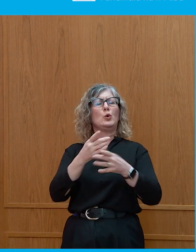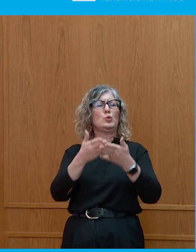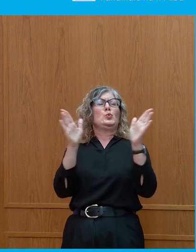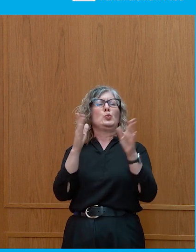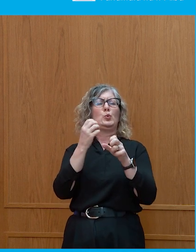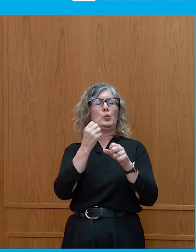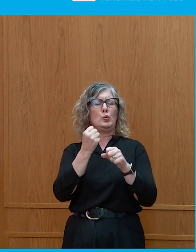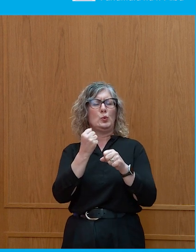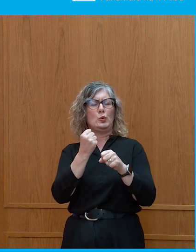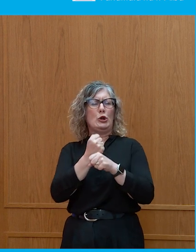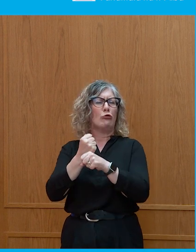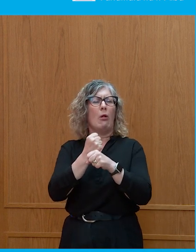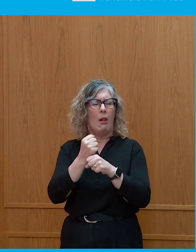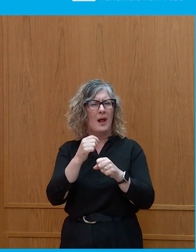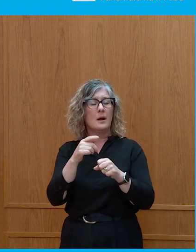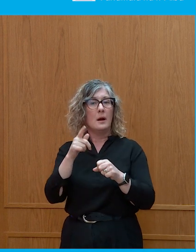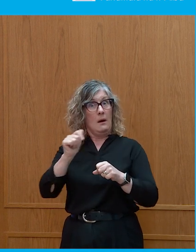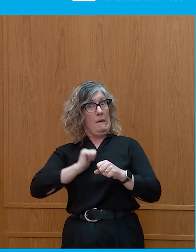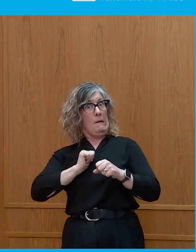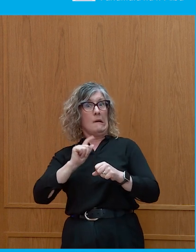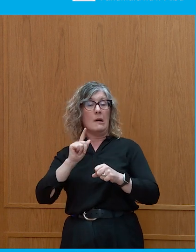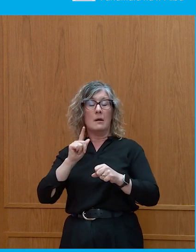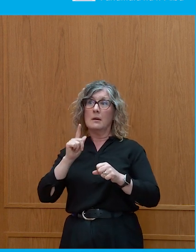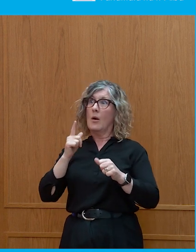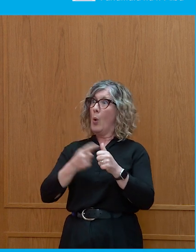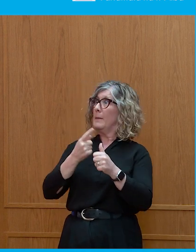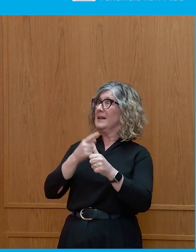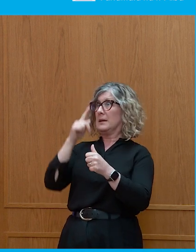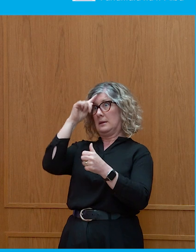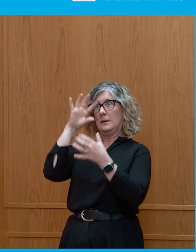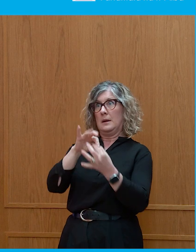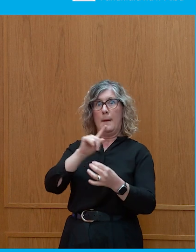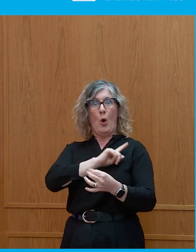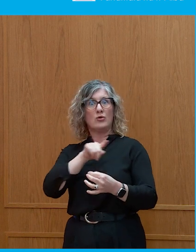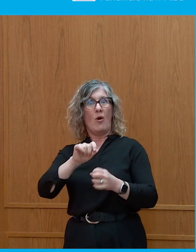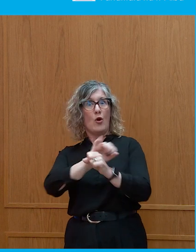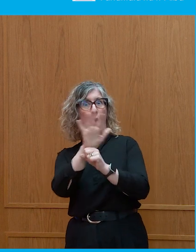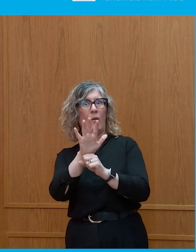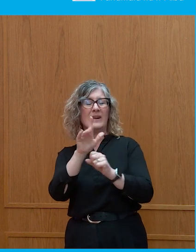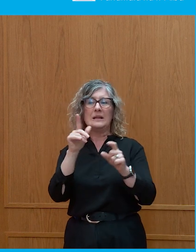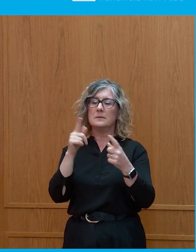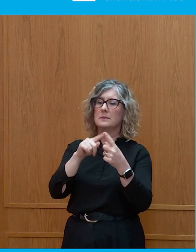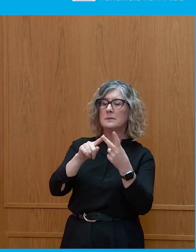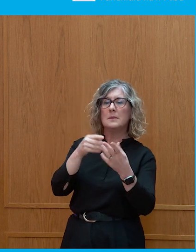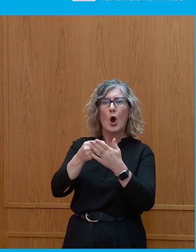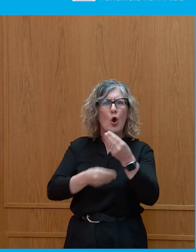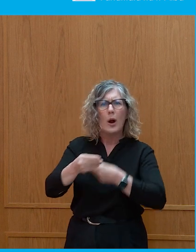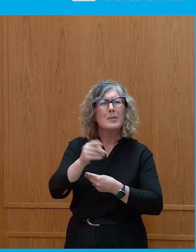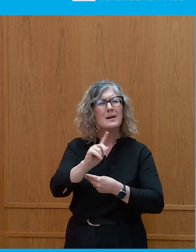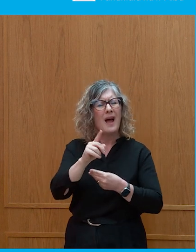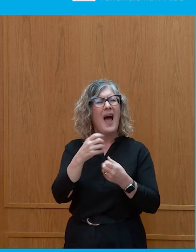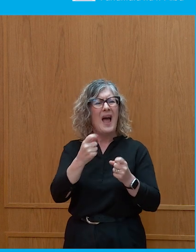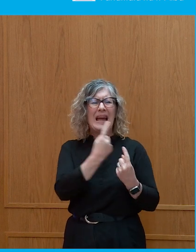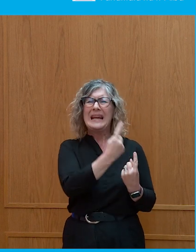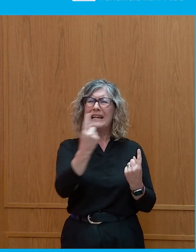COVID and the economy. So all of the elections will have their own sort of national drivers.